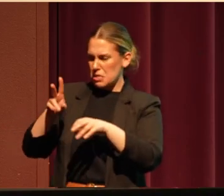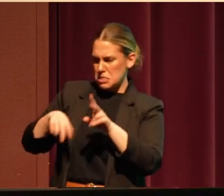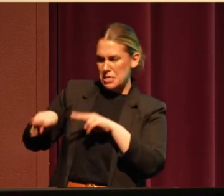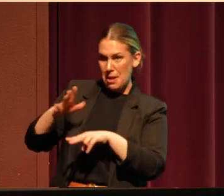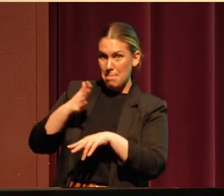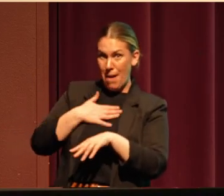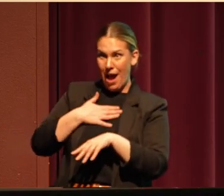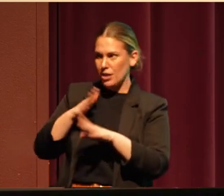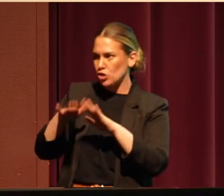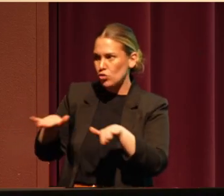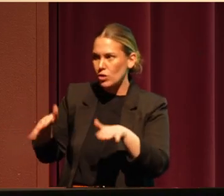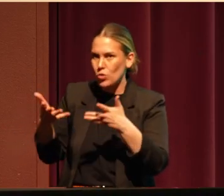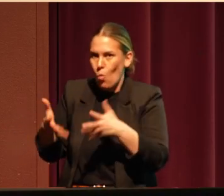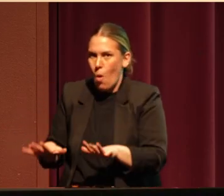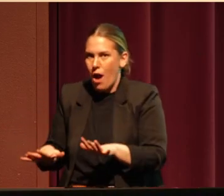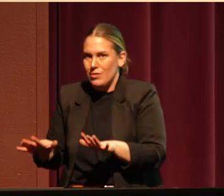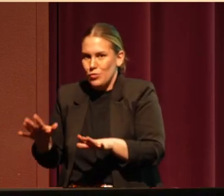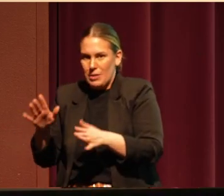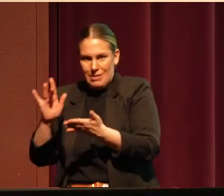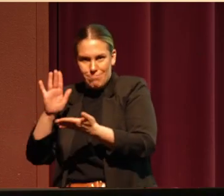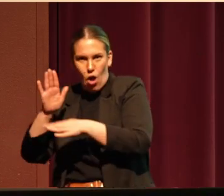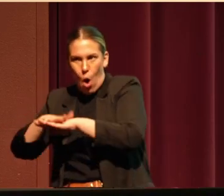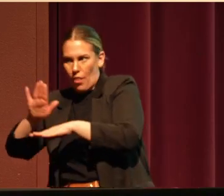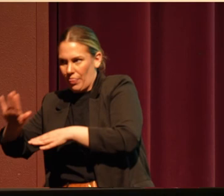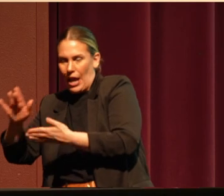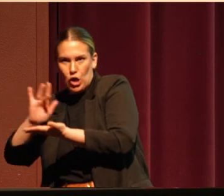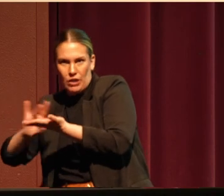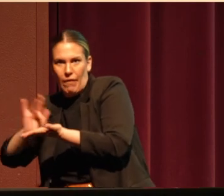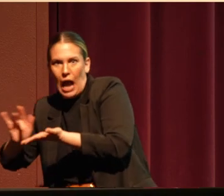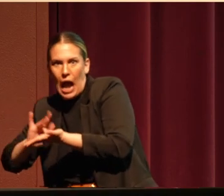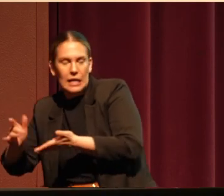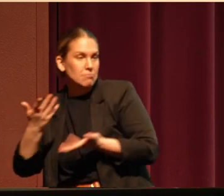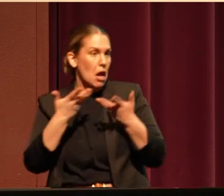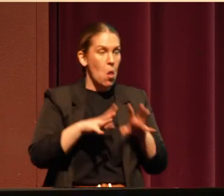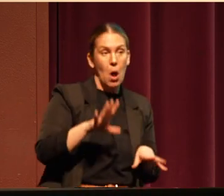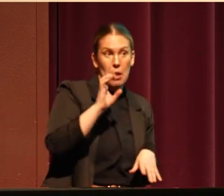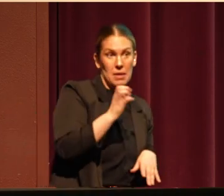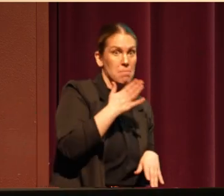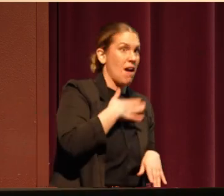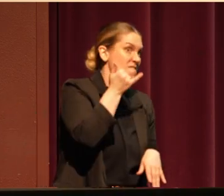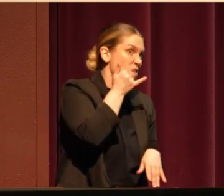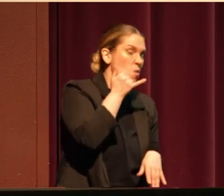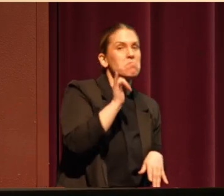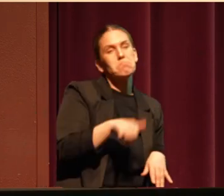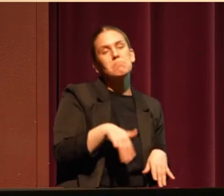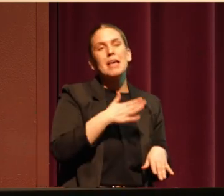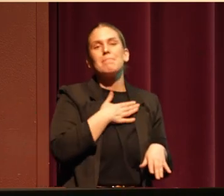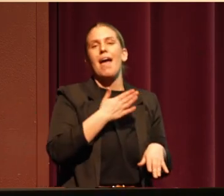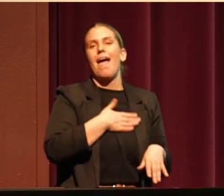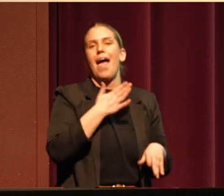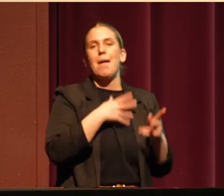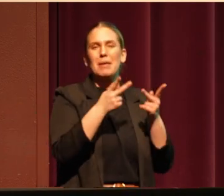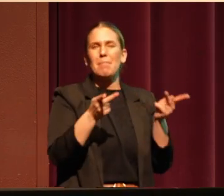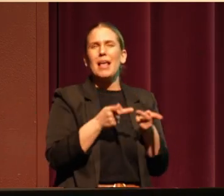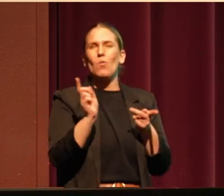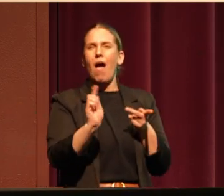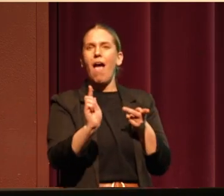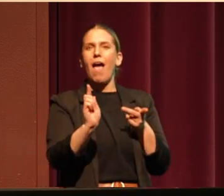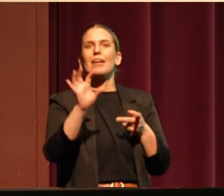device, if I don't want to be on my phone, and I'm in a happy place, that's almost 95% of the time in nature.